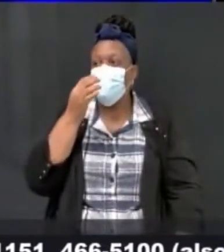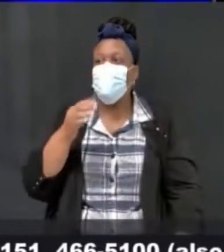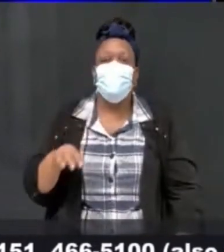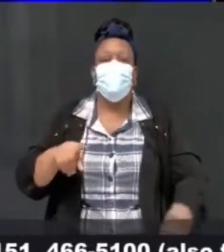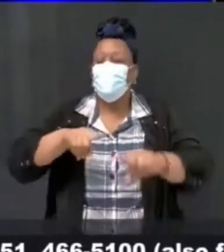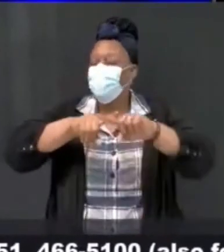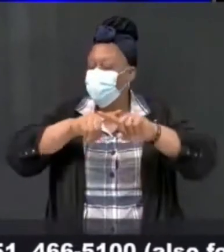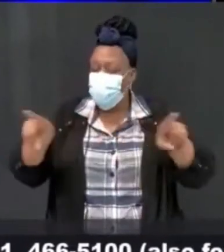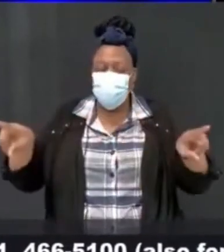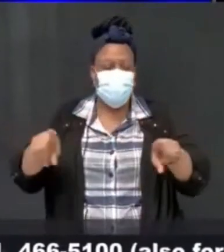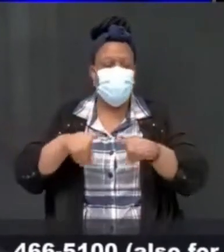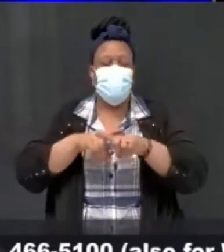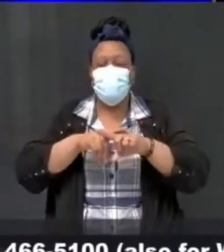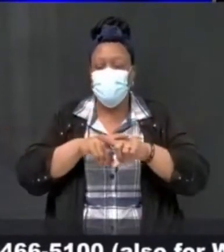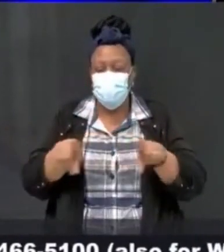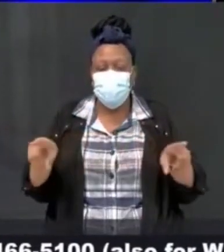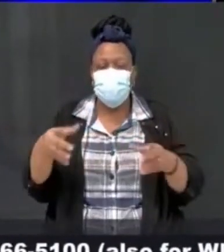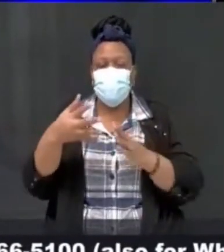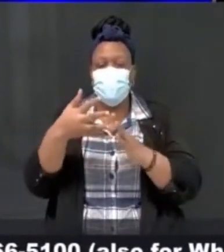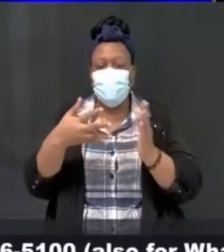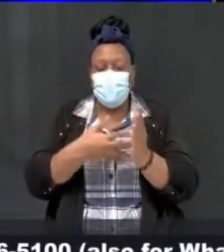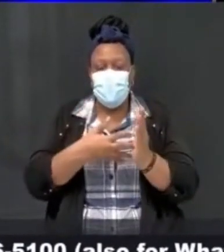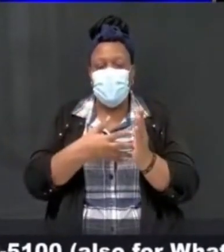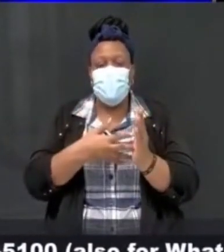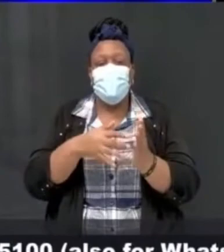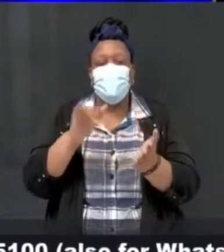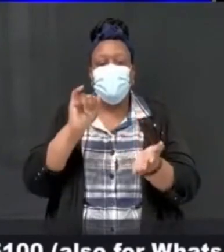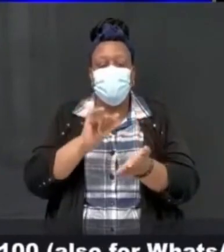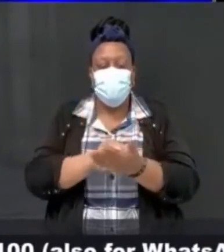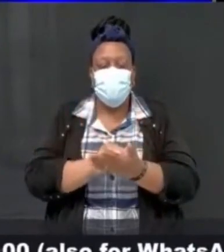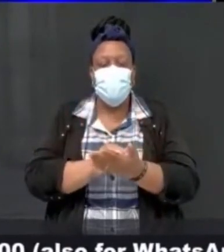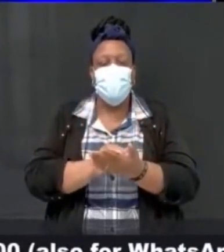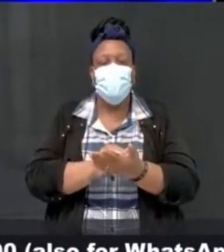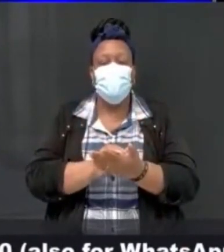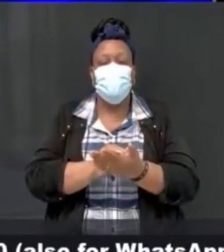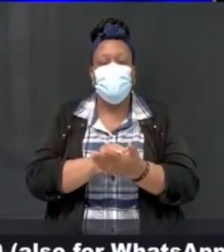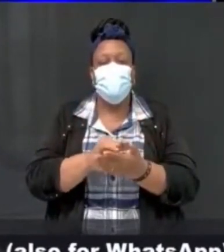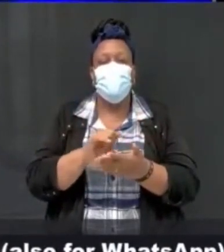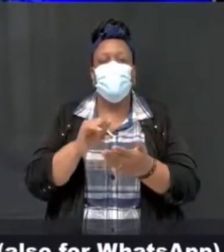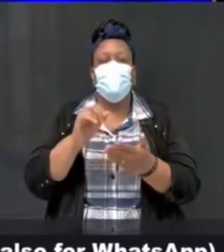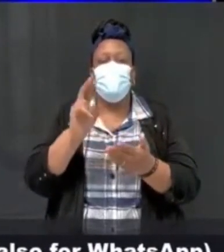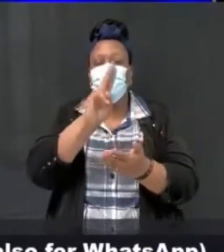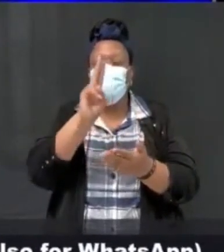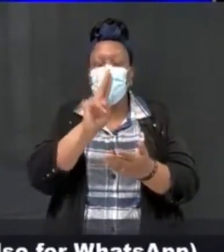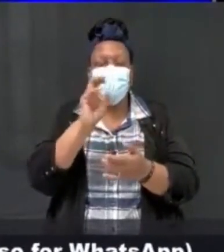different from the rapid antibody test that we made a decision not to use last year. accbellished of with this wequerKS ballot choose data be Some